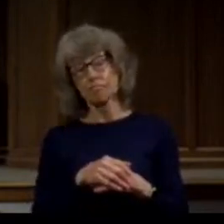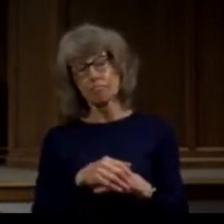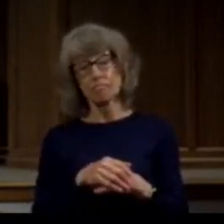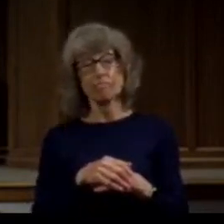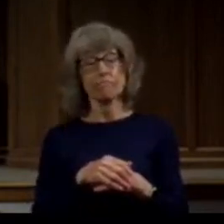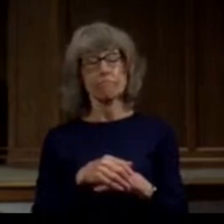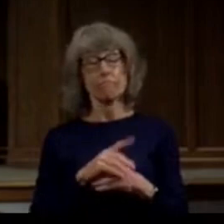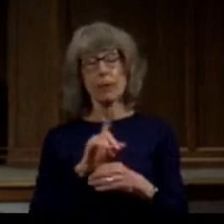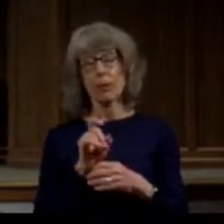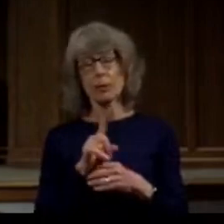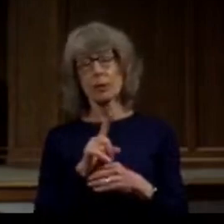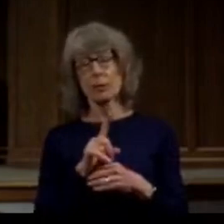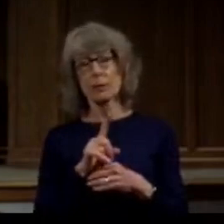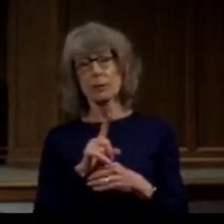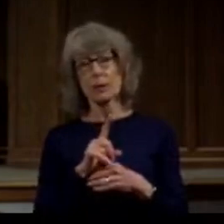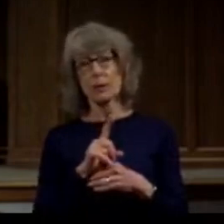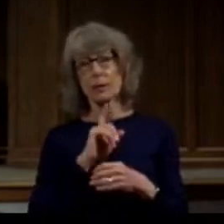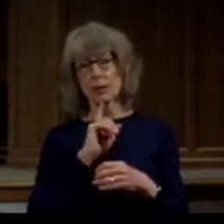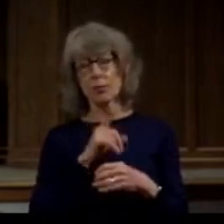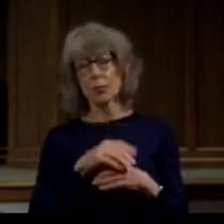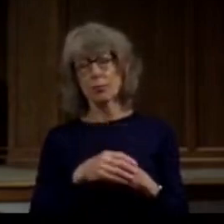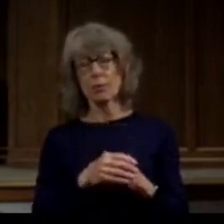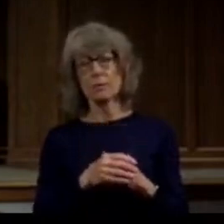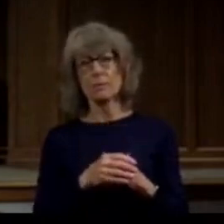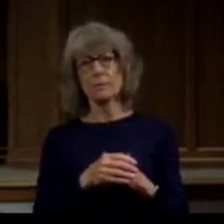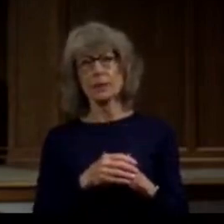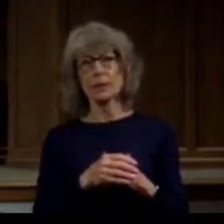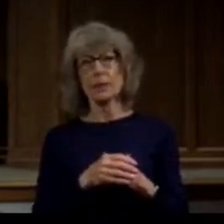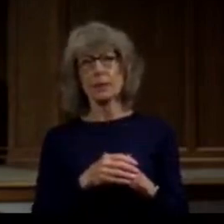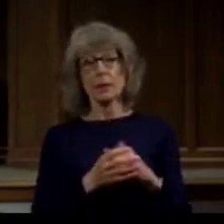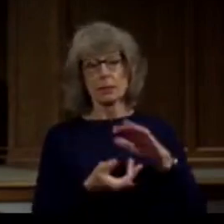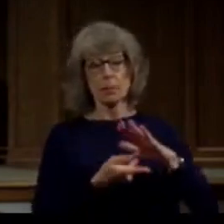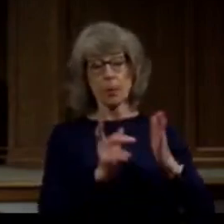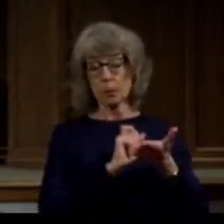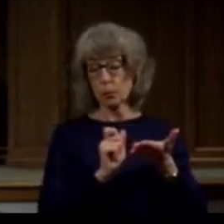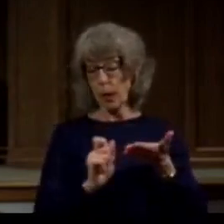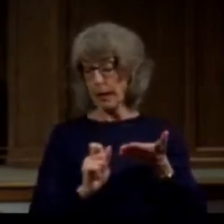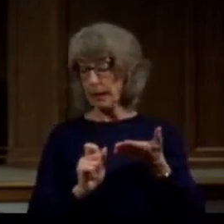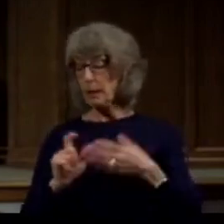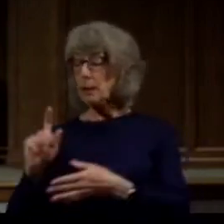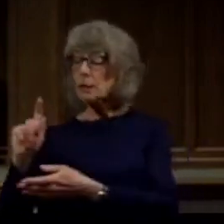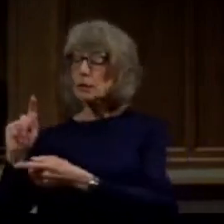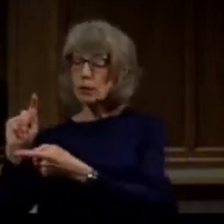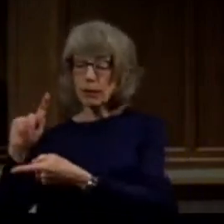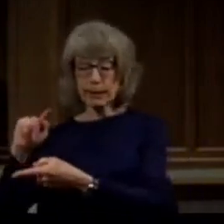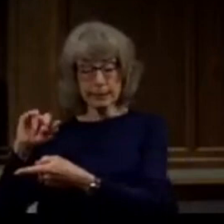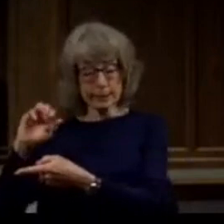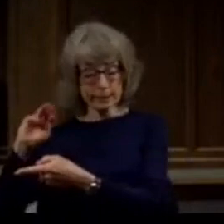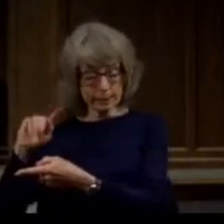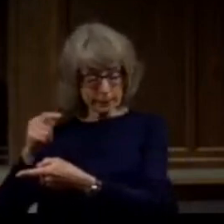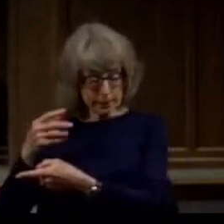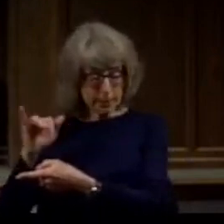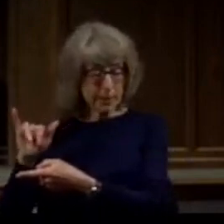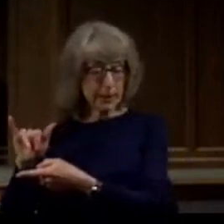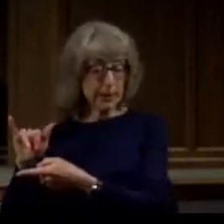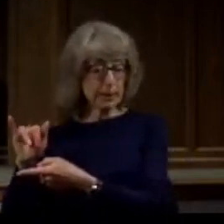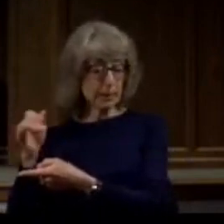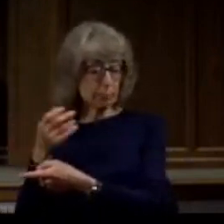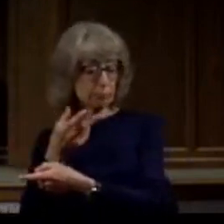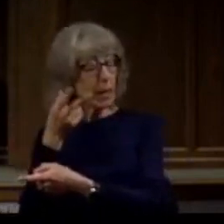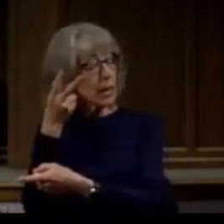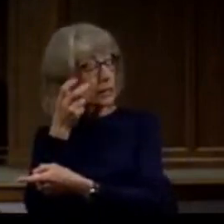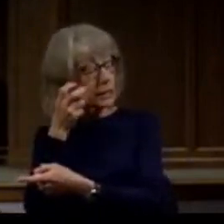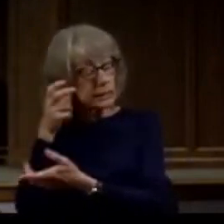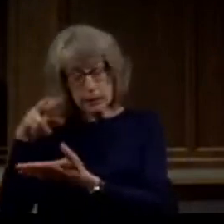so as Paul is writing Timothy Timothy is listening to the voice of this man he trusts and Paul is